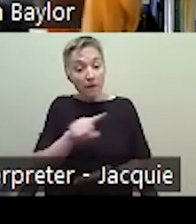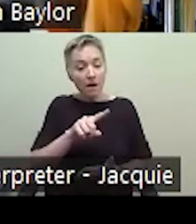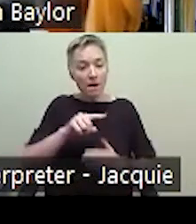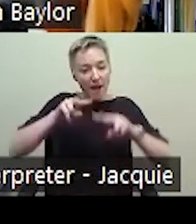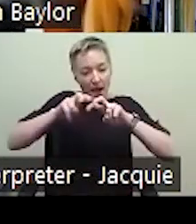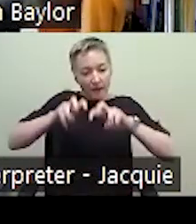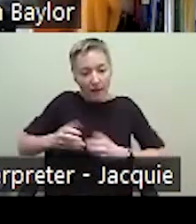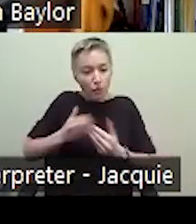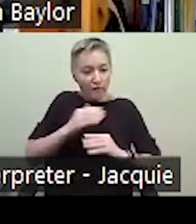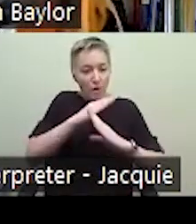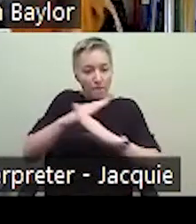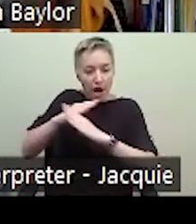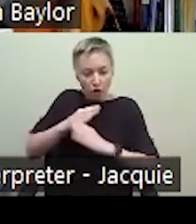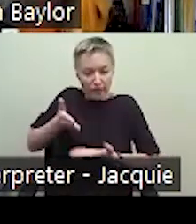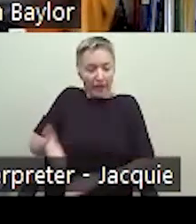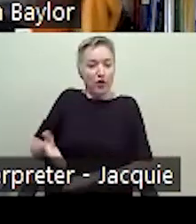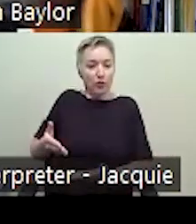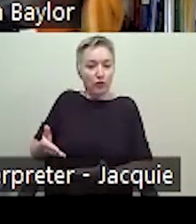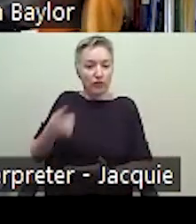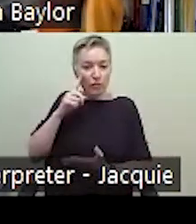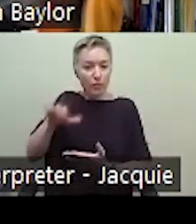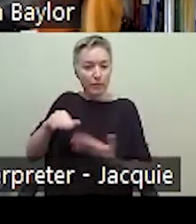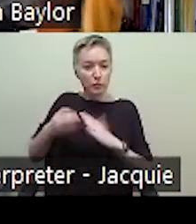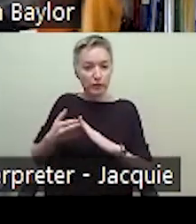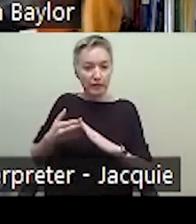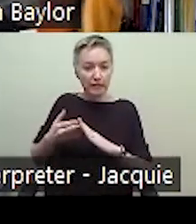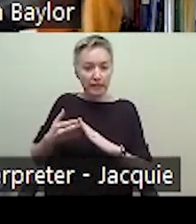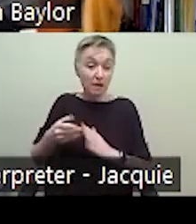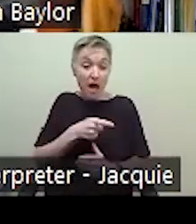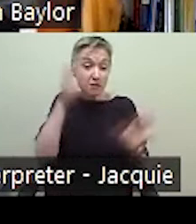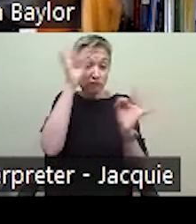exist in the community, things that they had no idea existed.